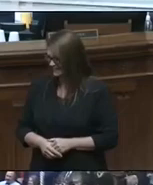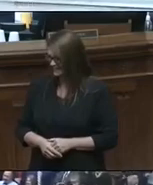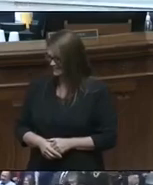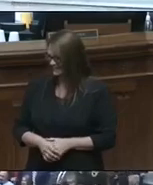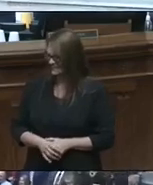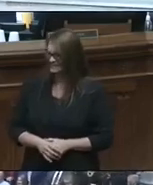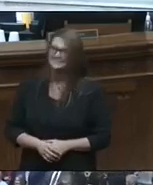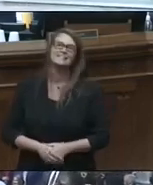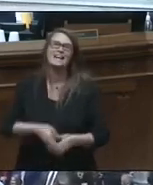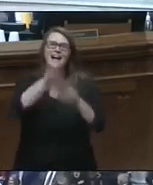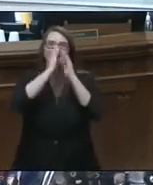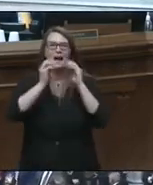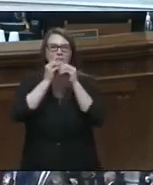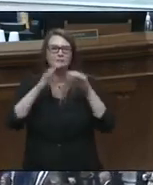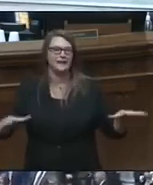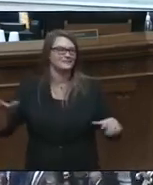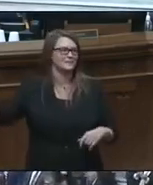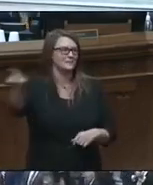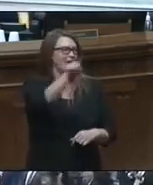God bless y'all.